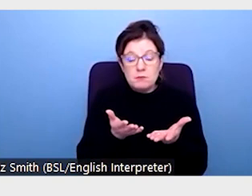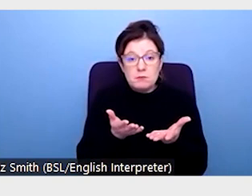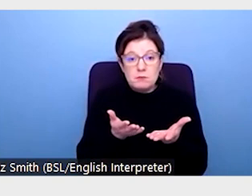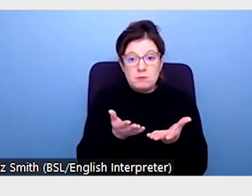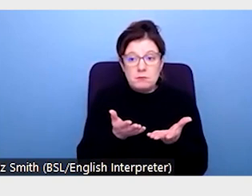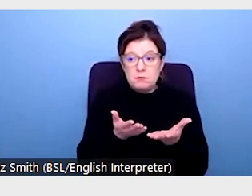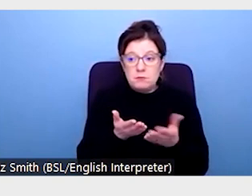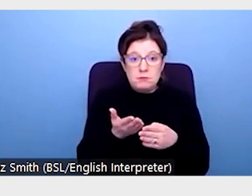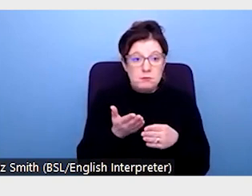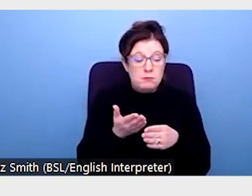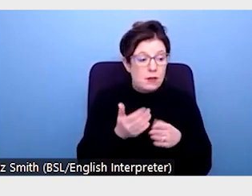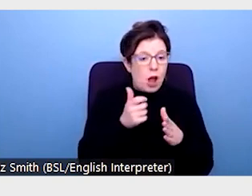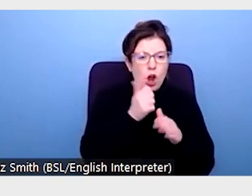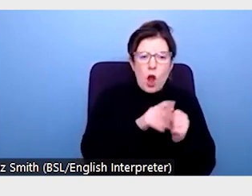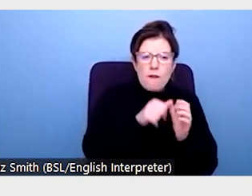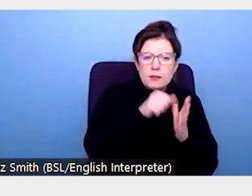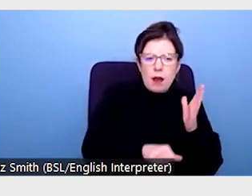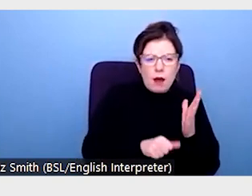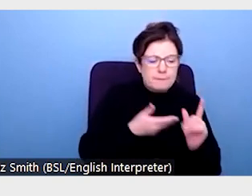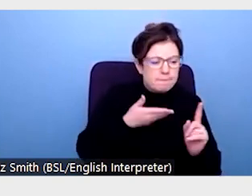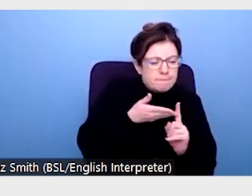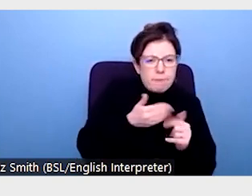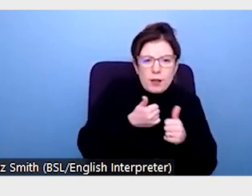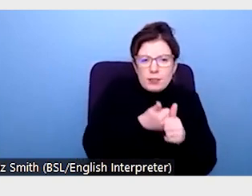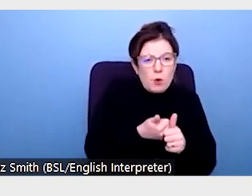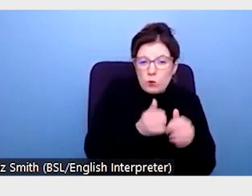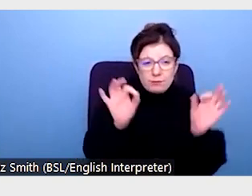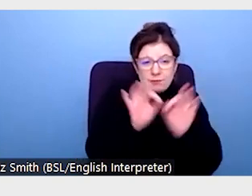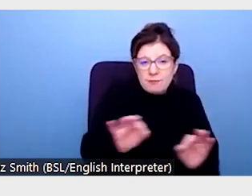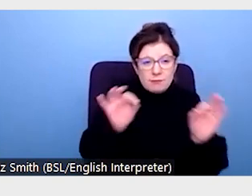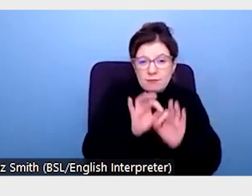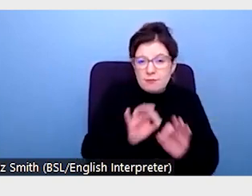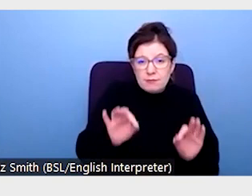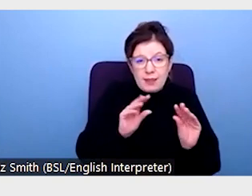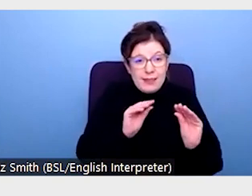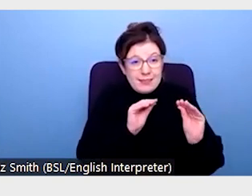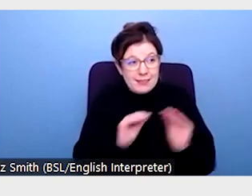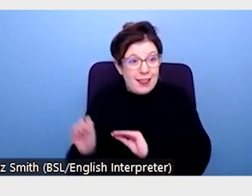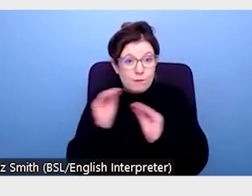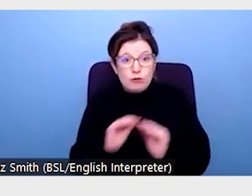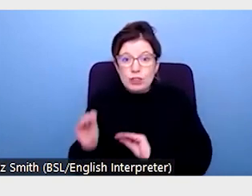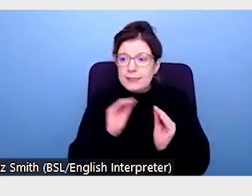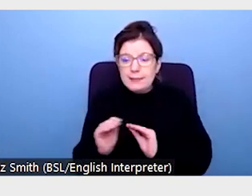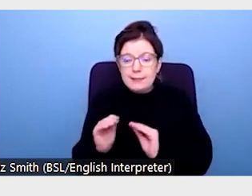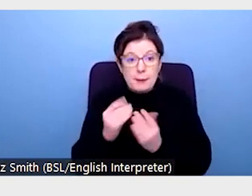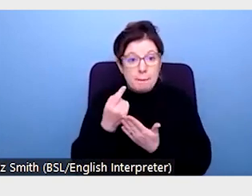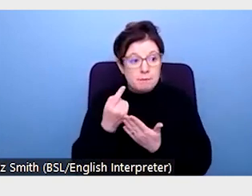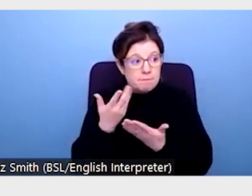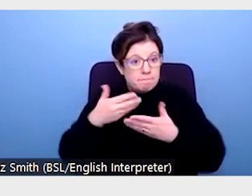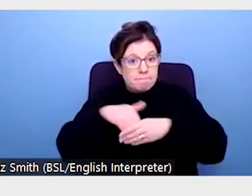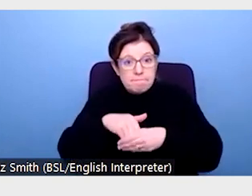support during the start of the pandemic and a failure to incorporate accessibility into the delivery of institution wide policies.